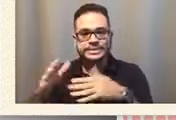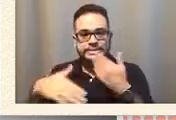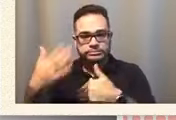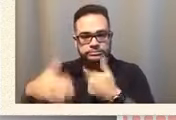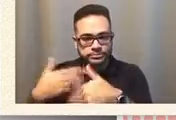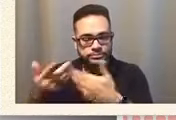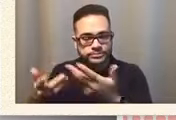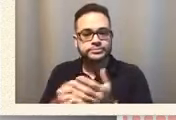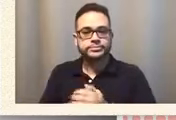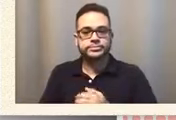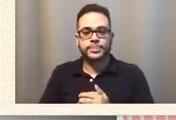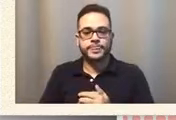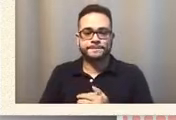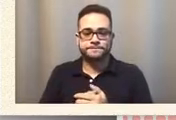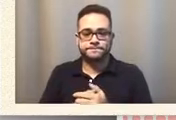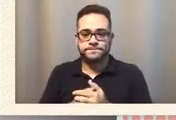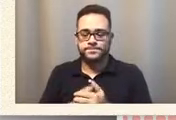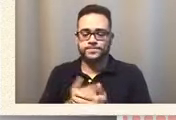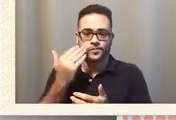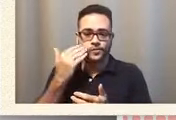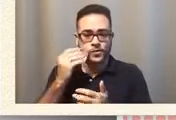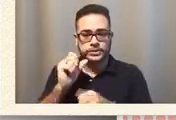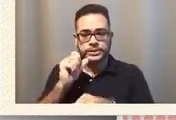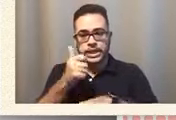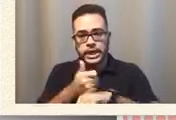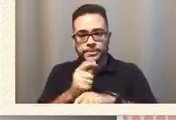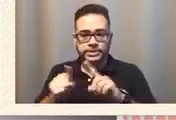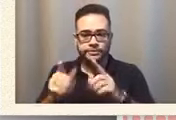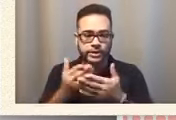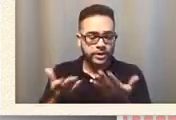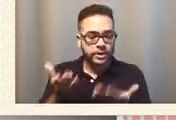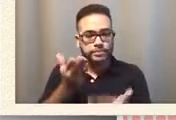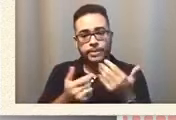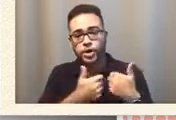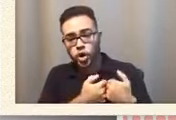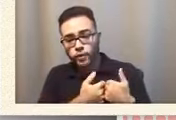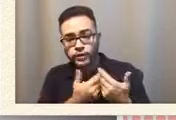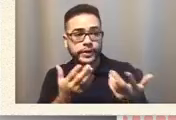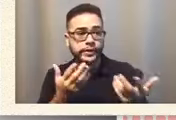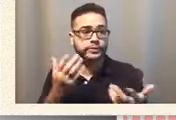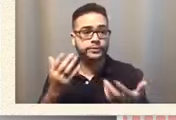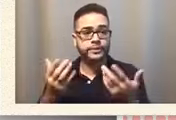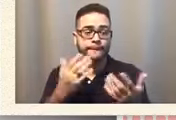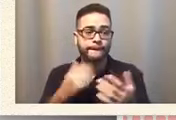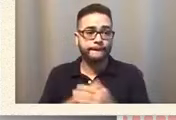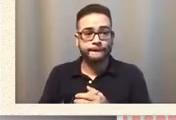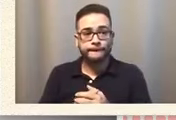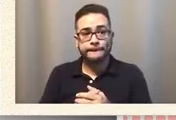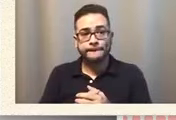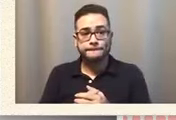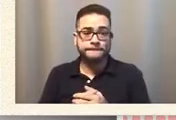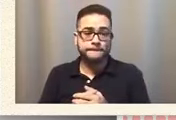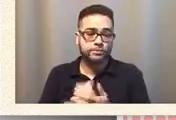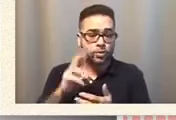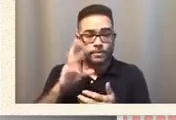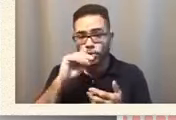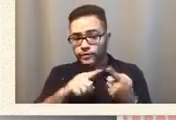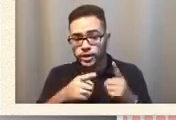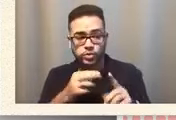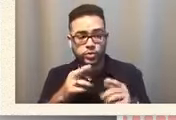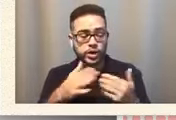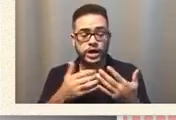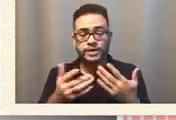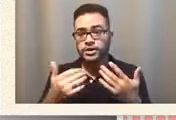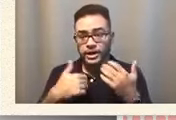putting things in measures probably girlfriends you know um your friends or boyfriends i mean they're they're adults